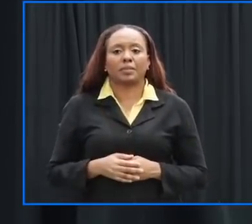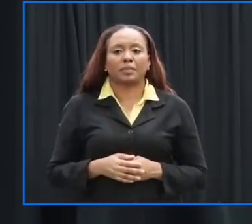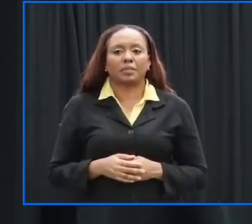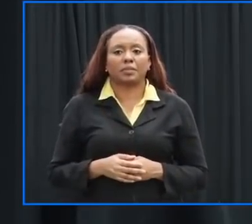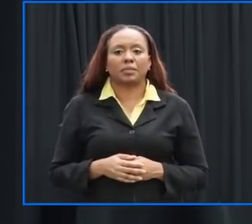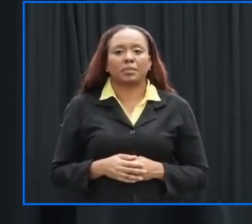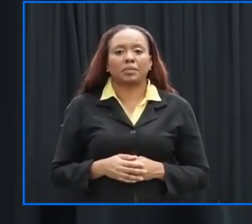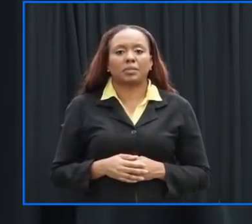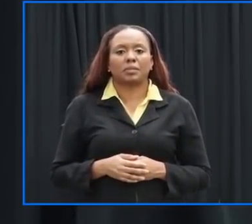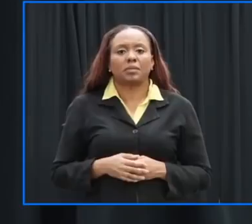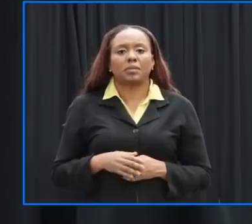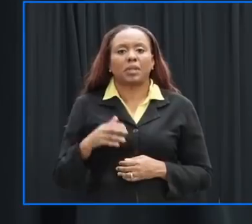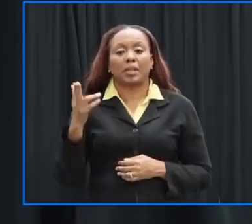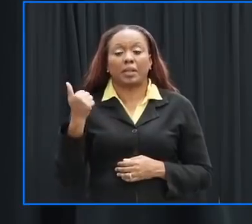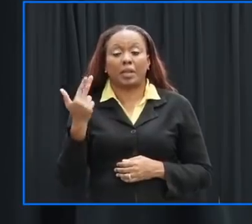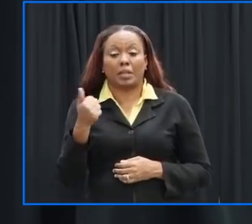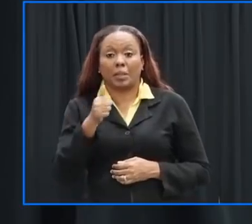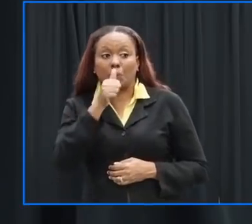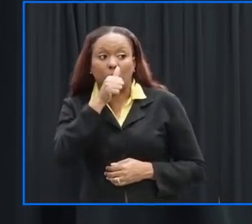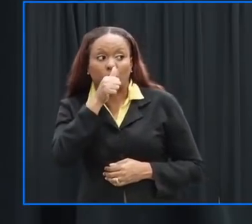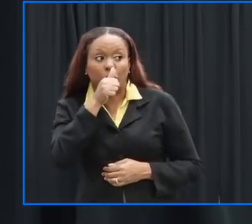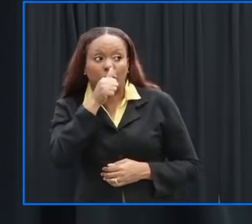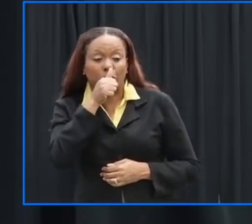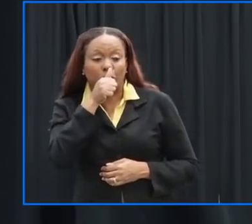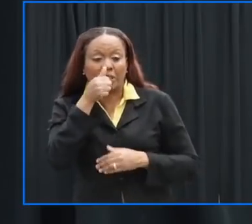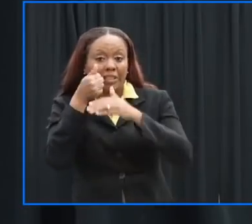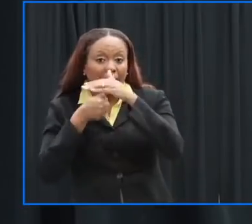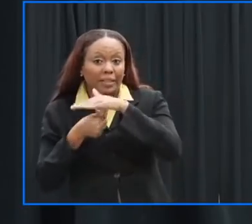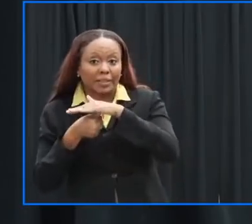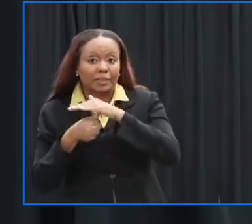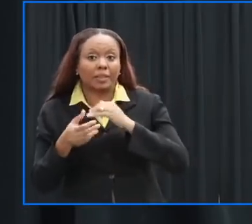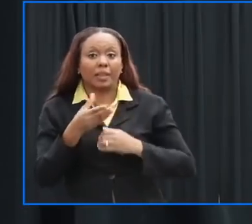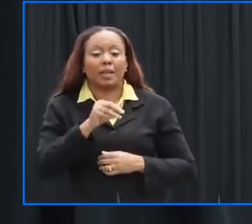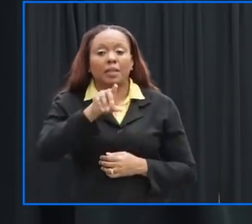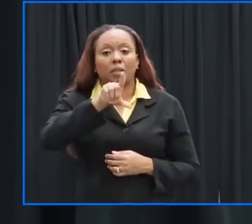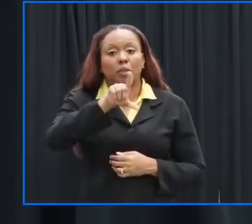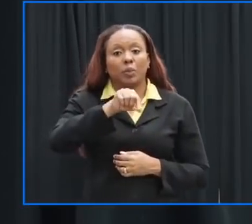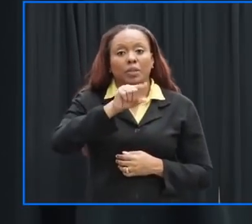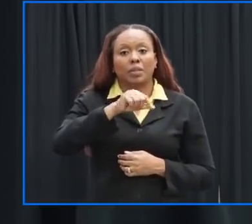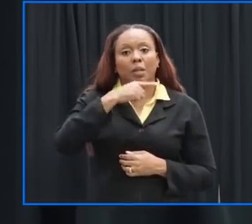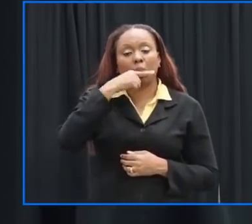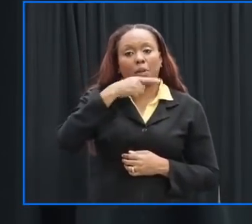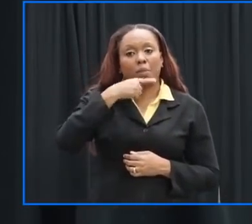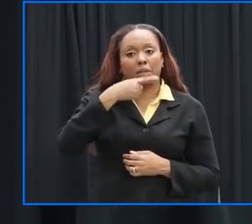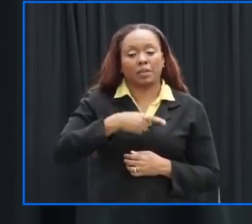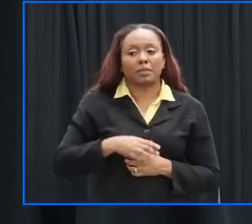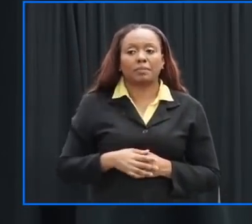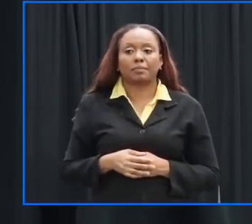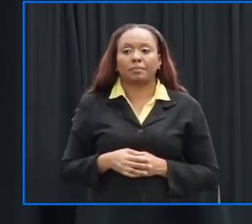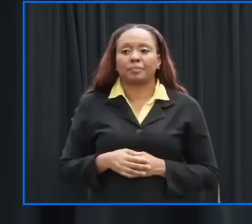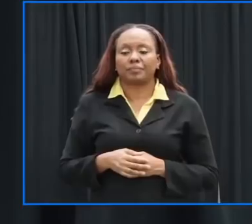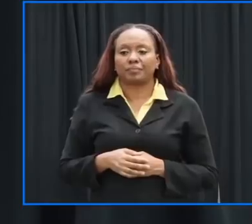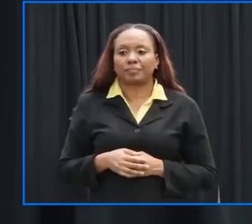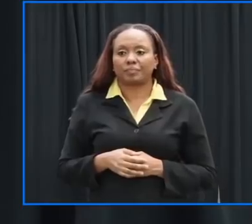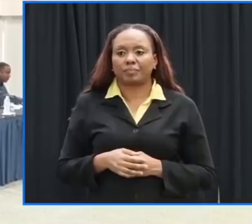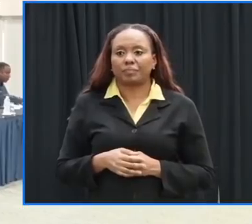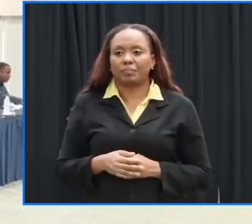privately owned shelters and we have 20 public shelters minister